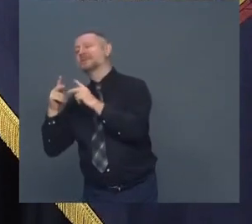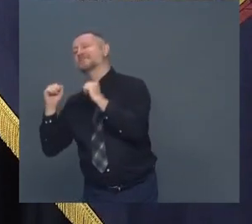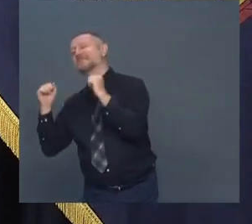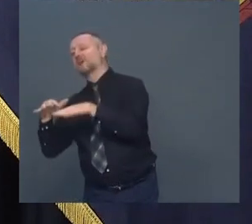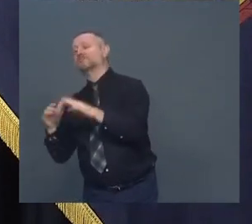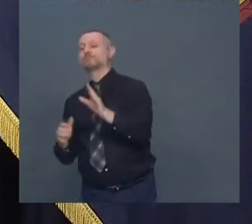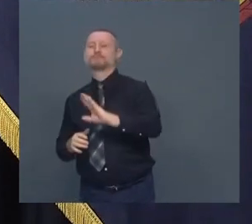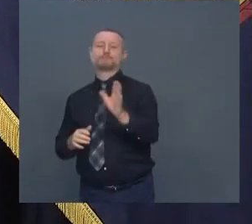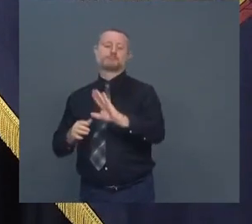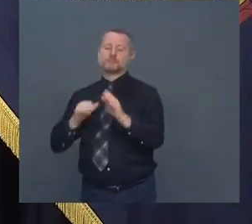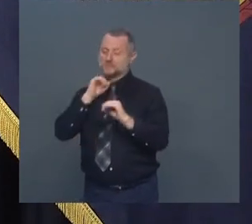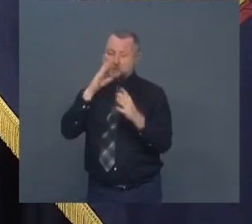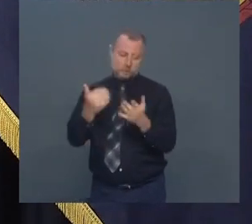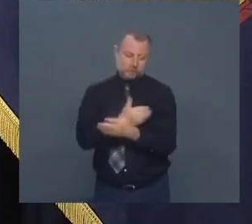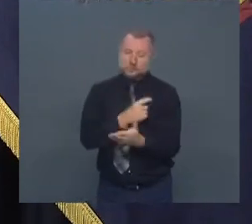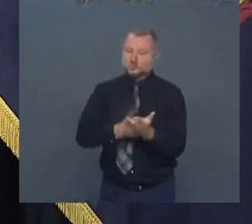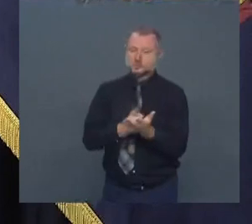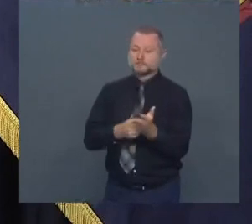Luis